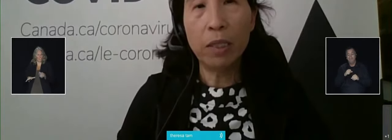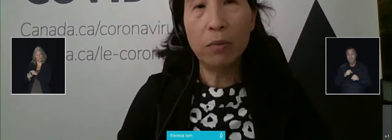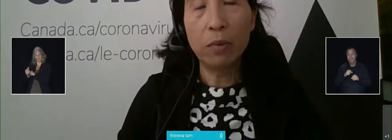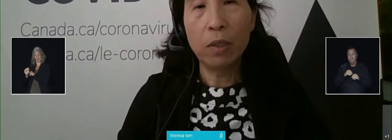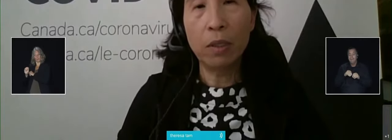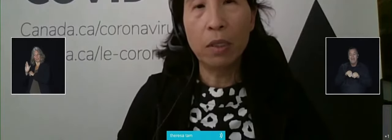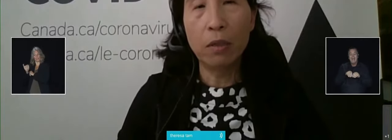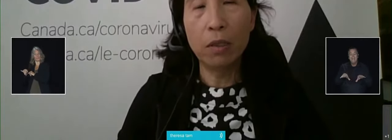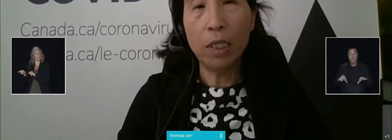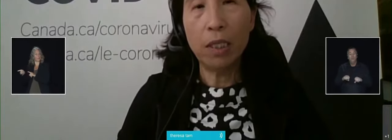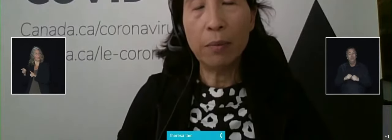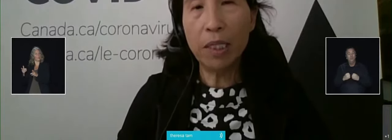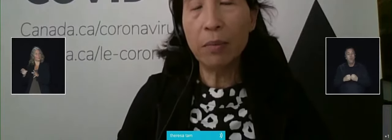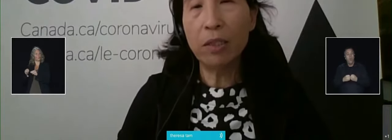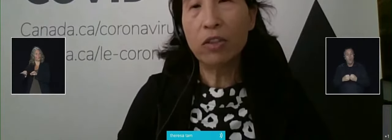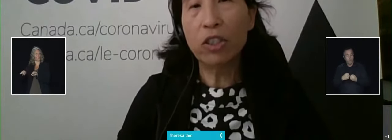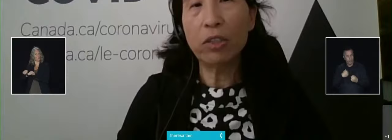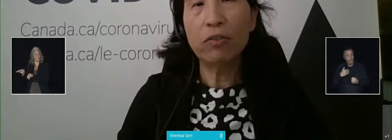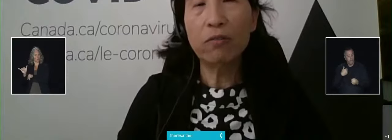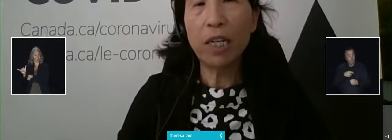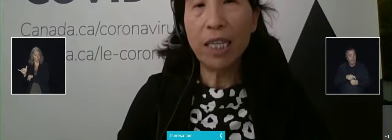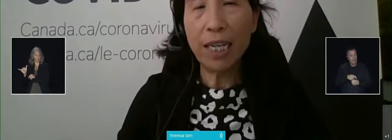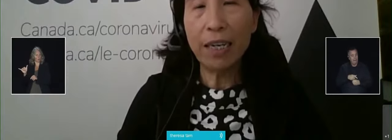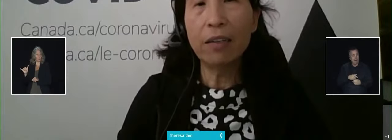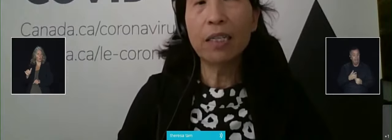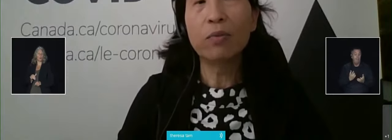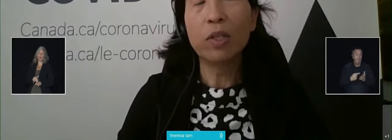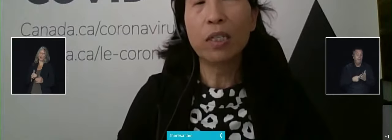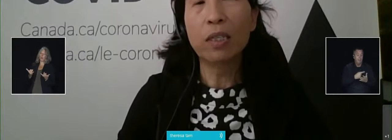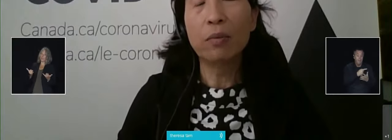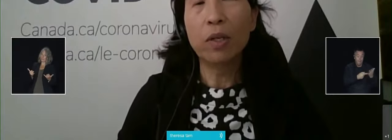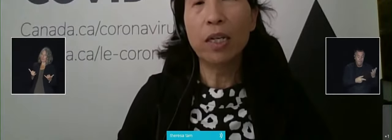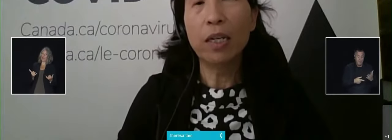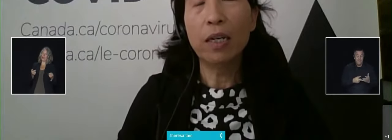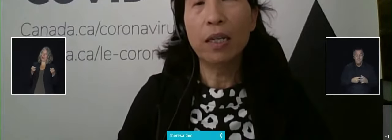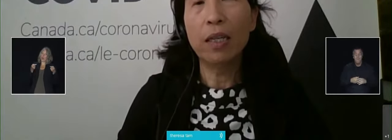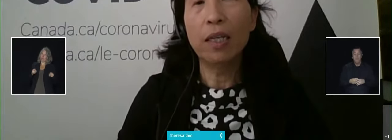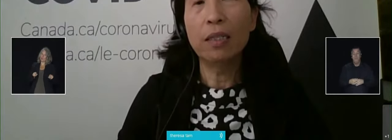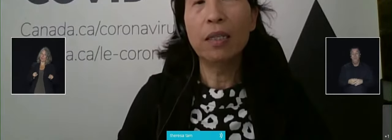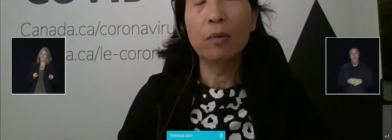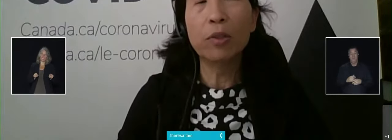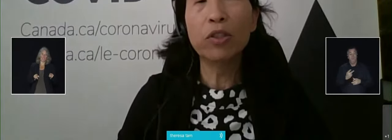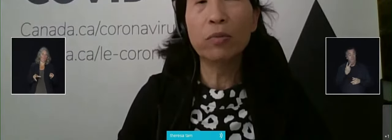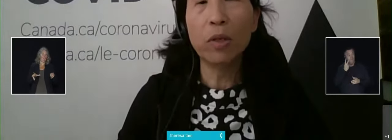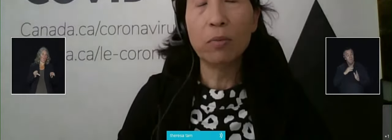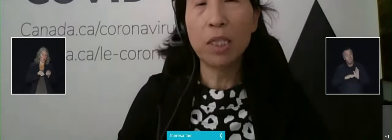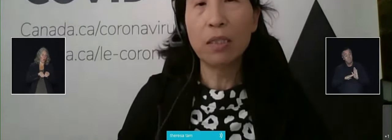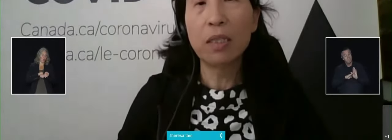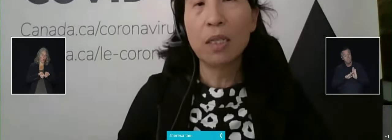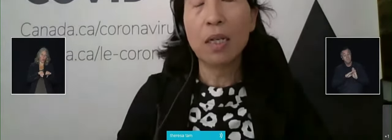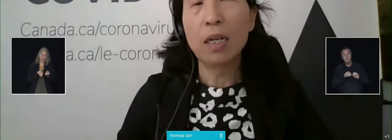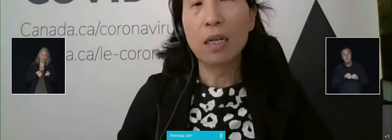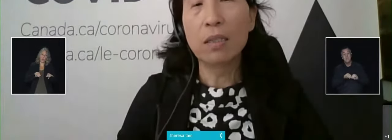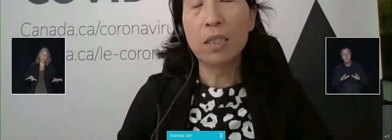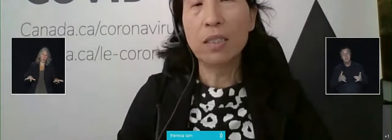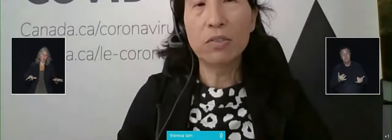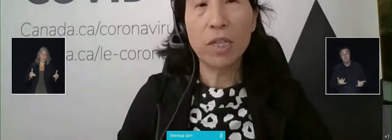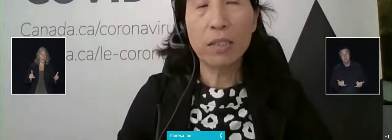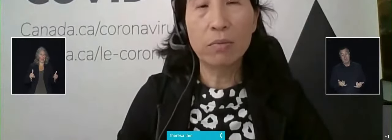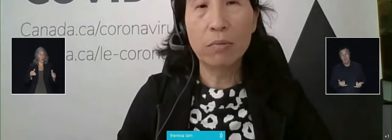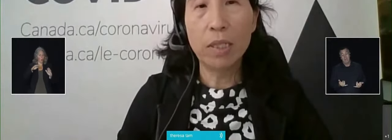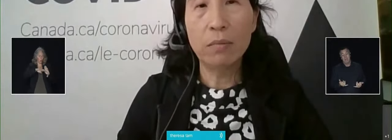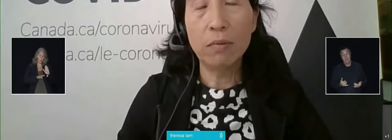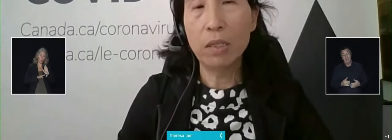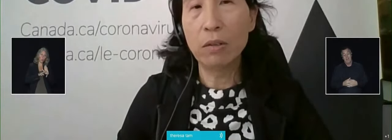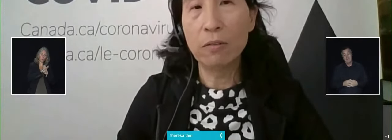but, you know, the epidemic trajectory right now is one where I think it's the opportune moment to